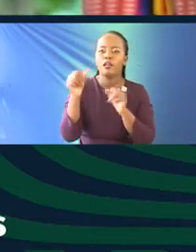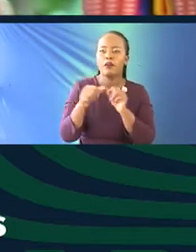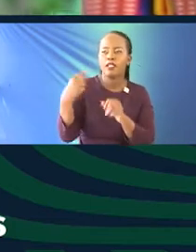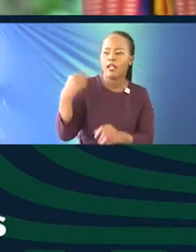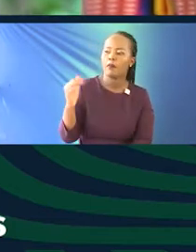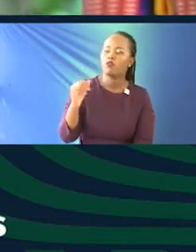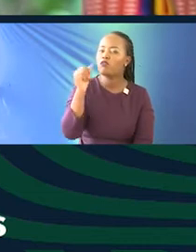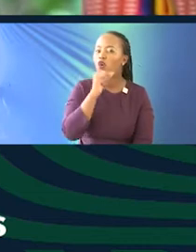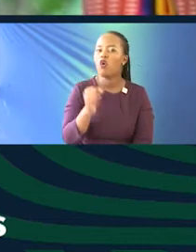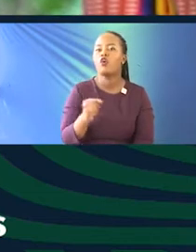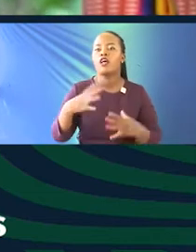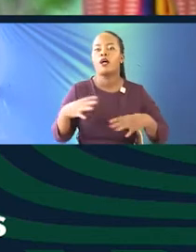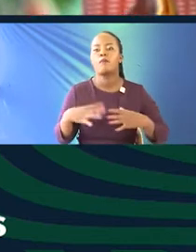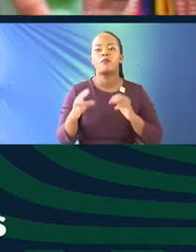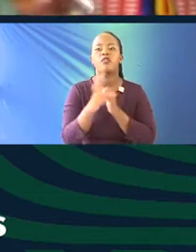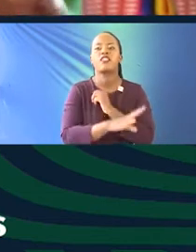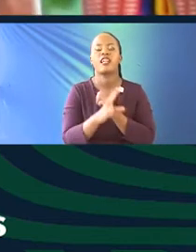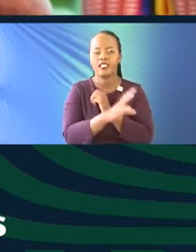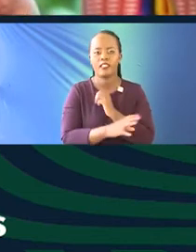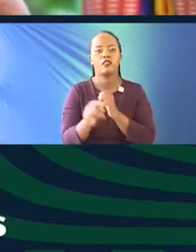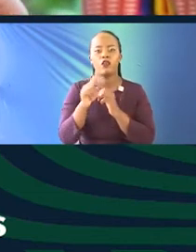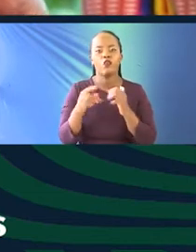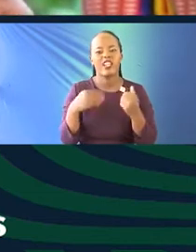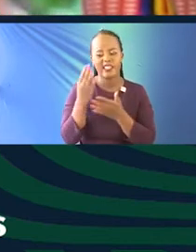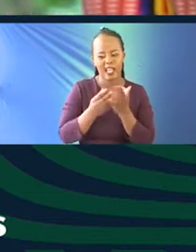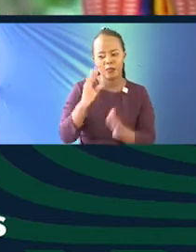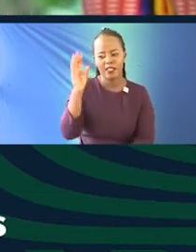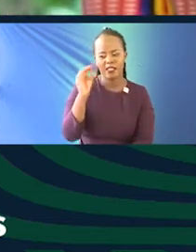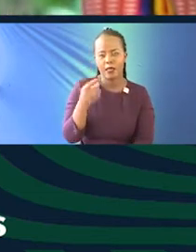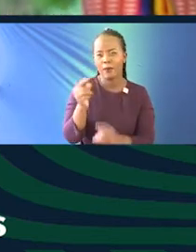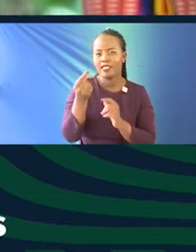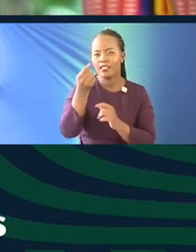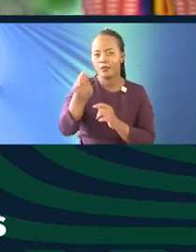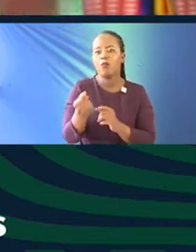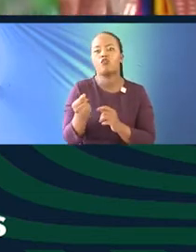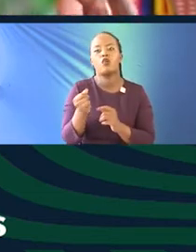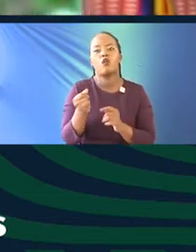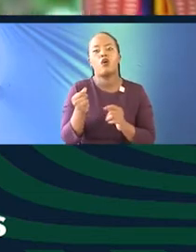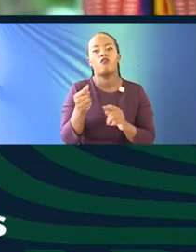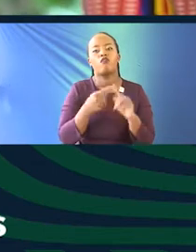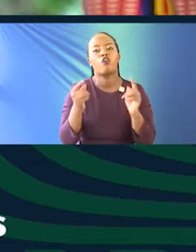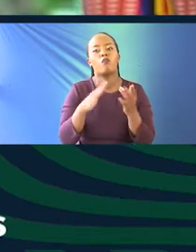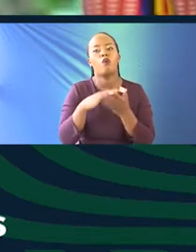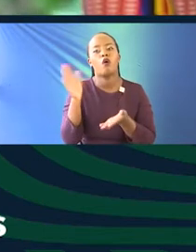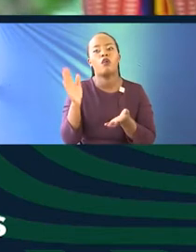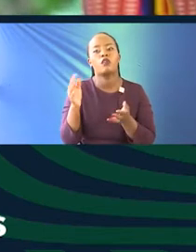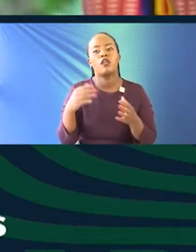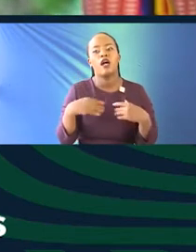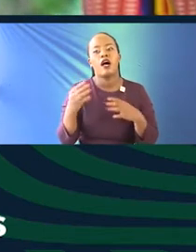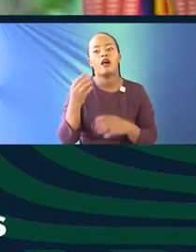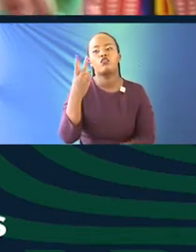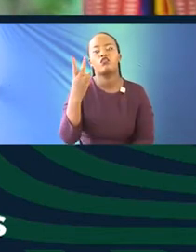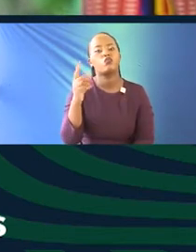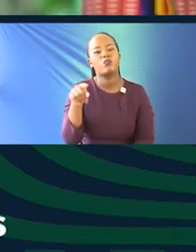that we have in the country. I can't remember the exact percentages but it was a small fraction of our general population. Was it 2